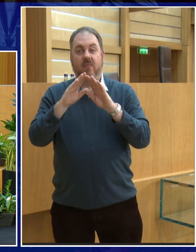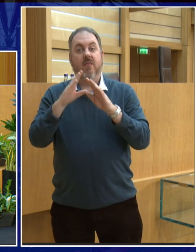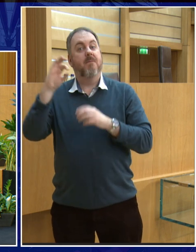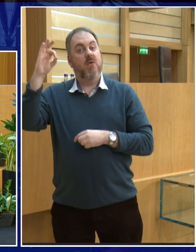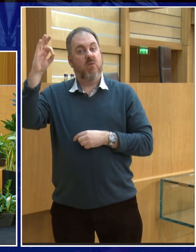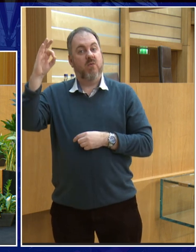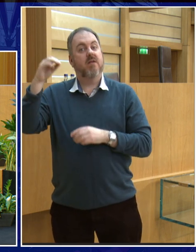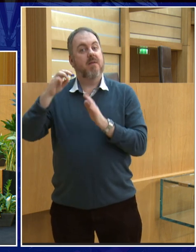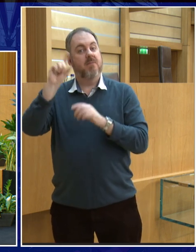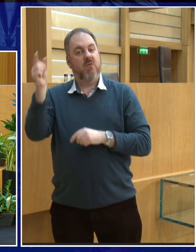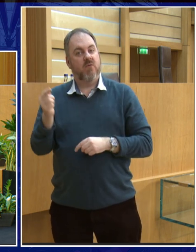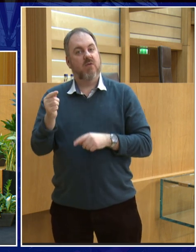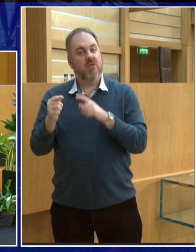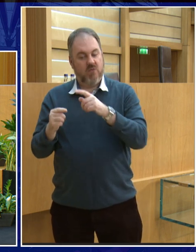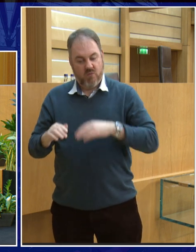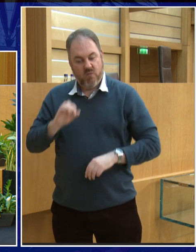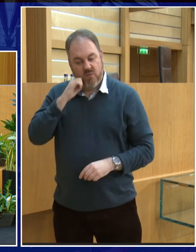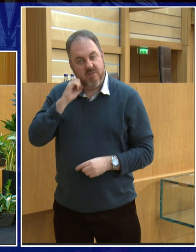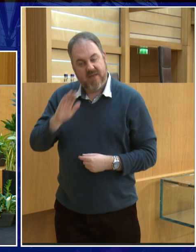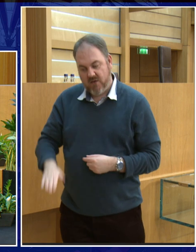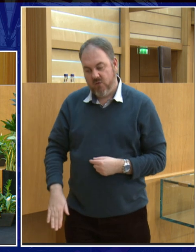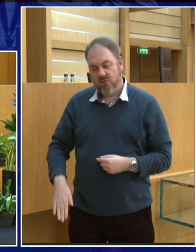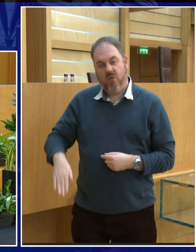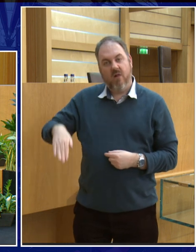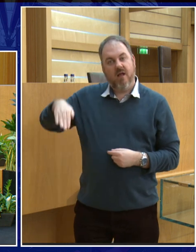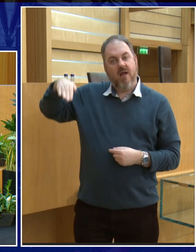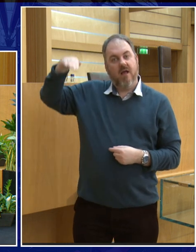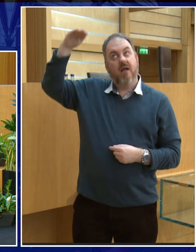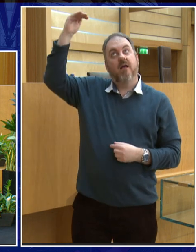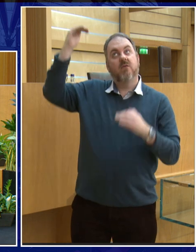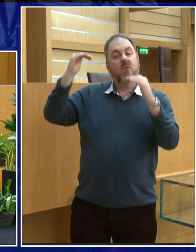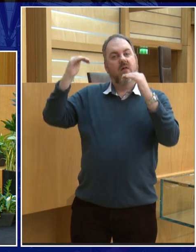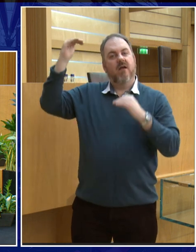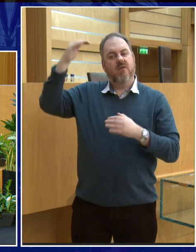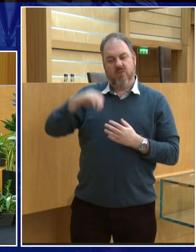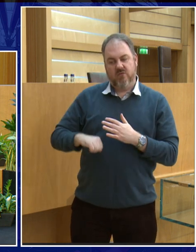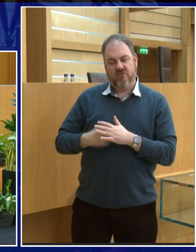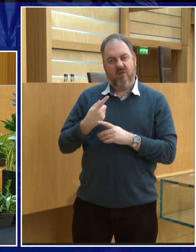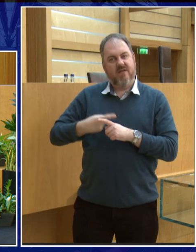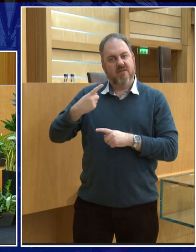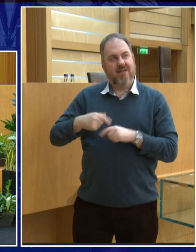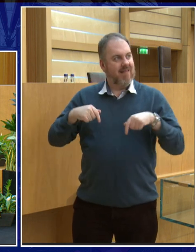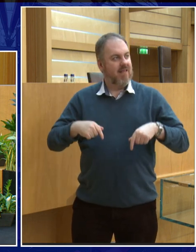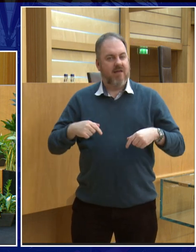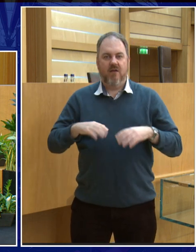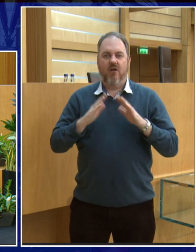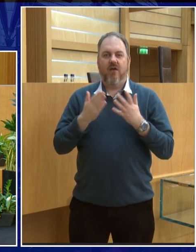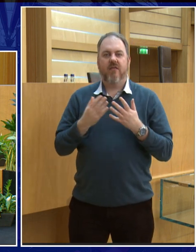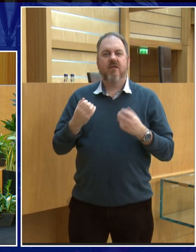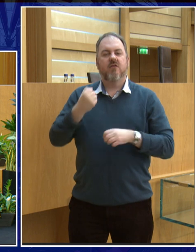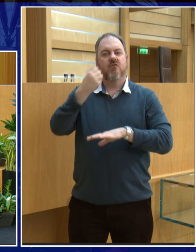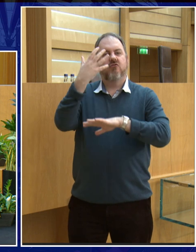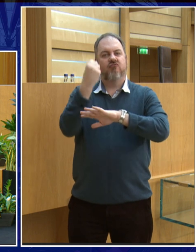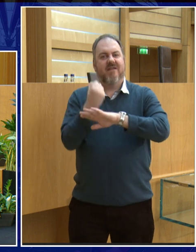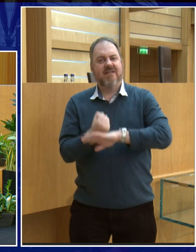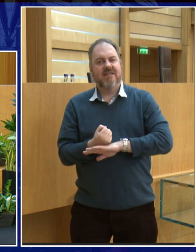on the moon's surface than you are here. Because just like a plant, you'd grow up. But with less gravity, you'd probably grow taller. So,